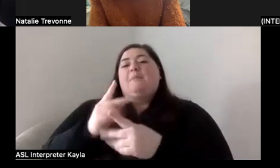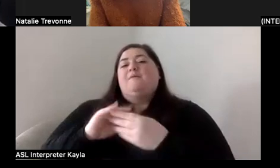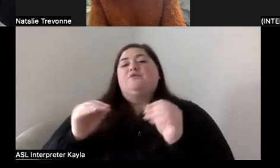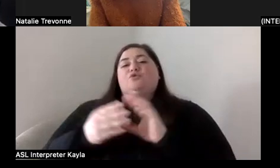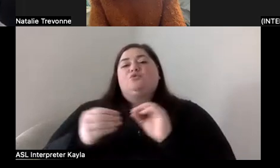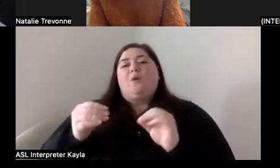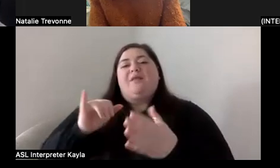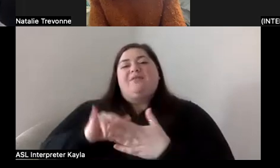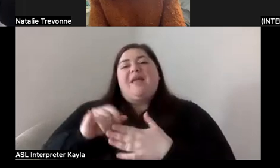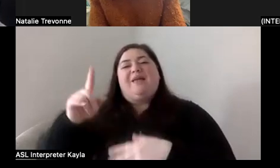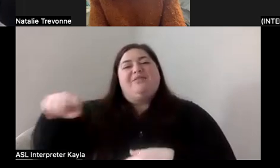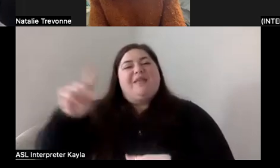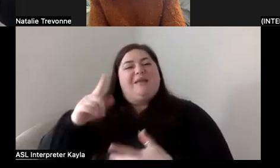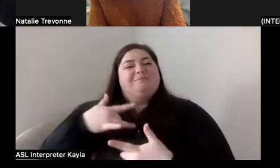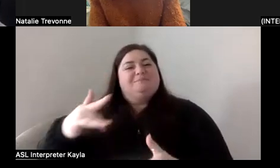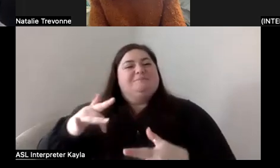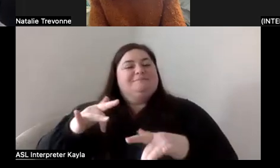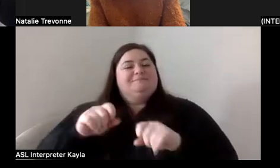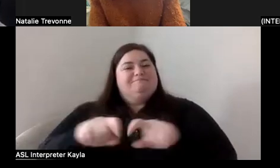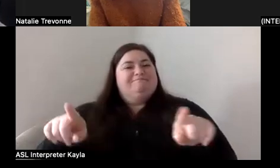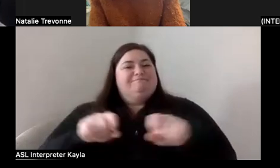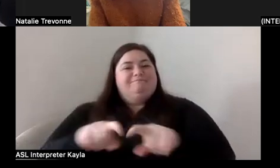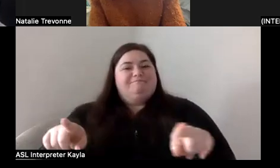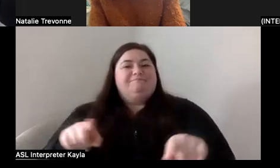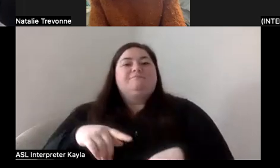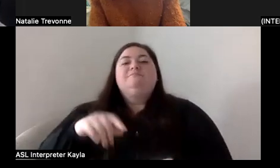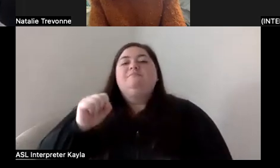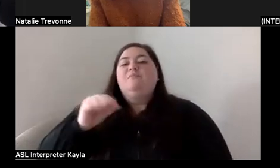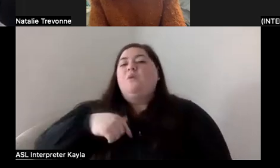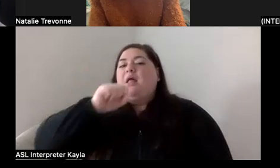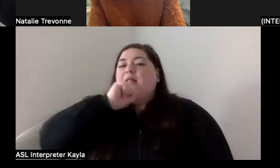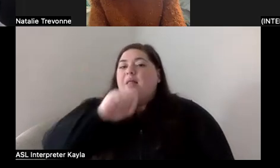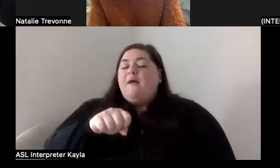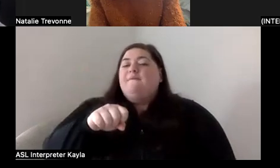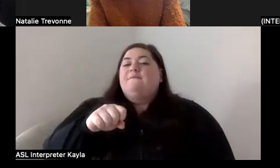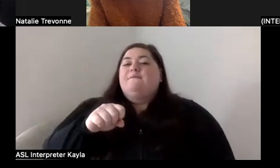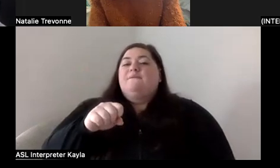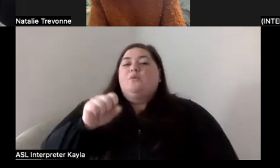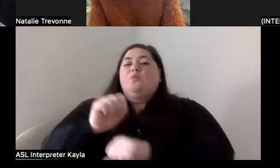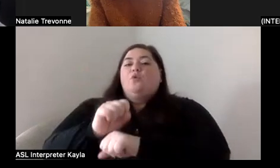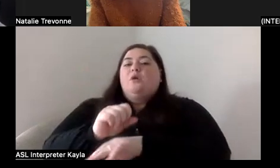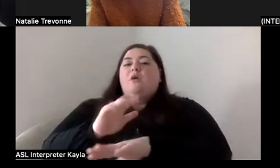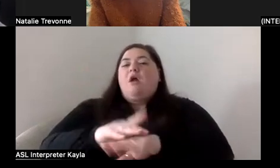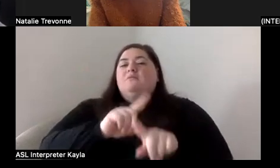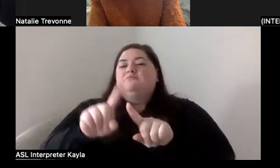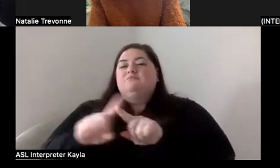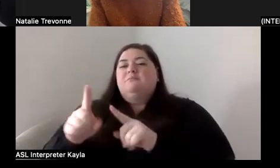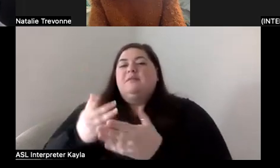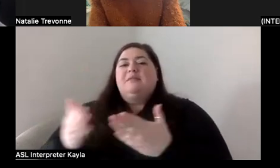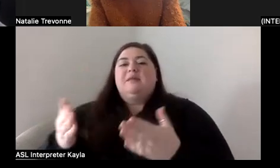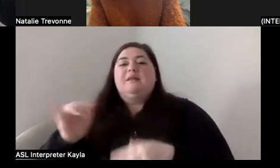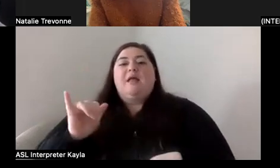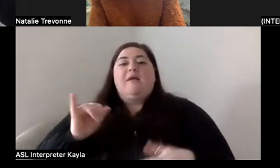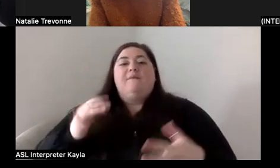put out there. And so that's what I love about, you know, taking a step back and working on fashion because that was really